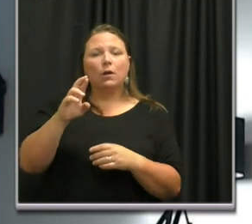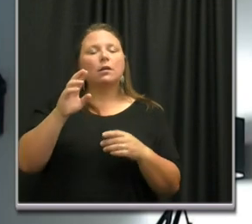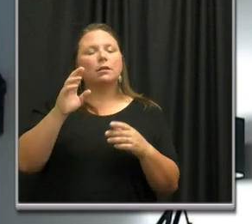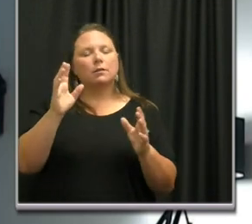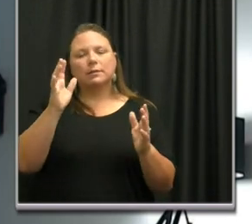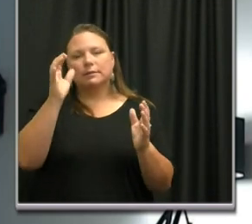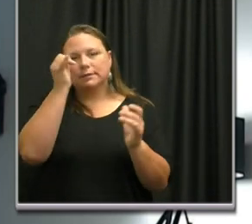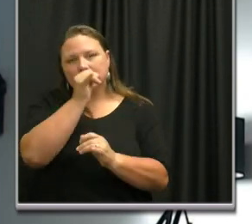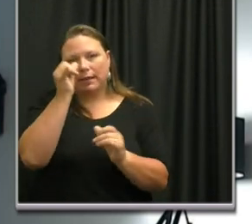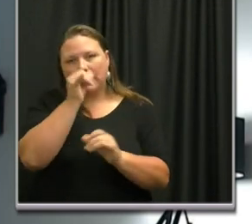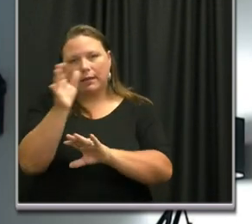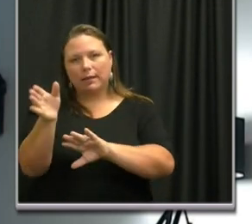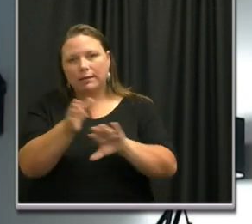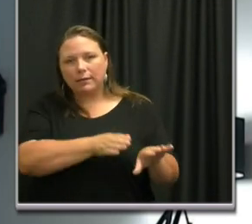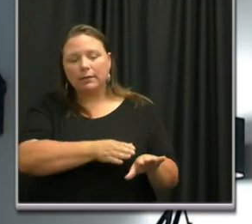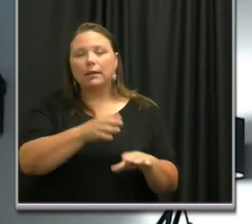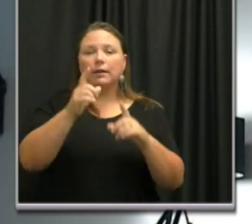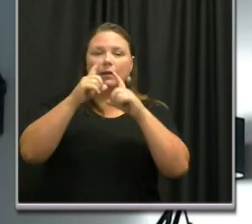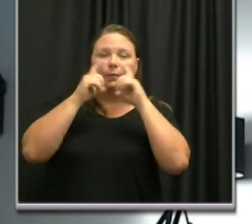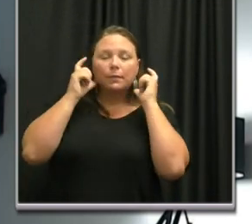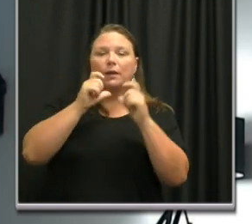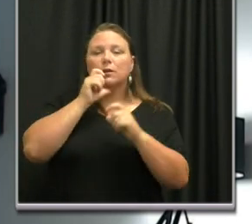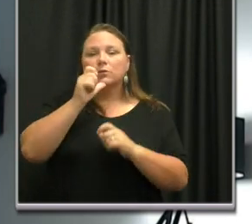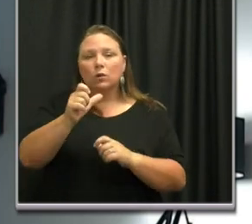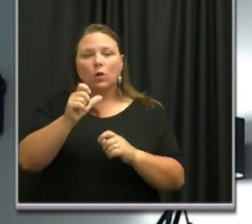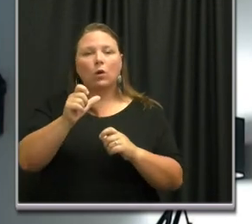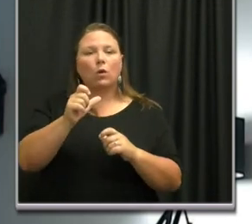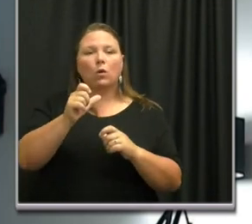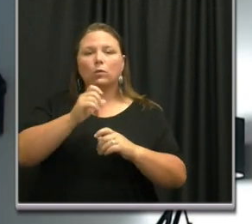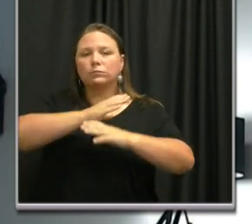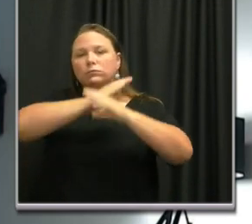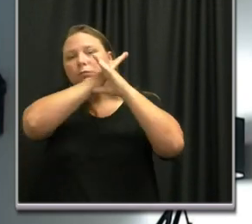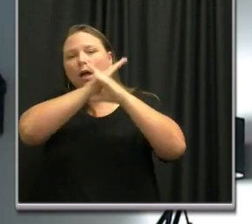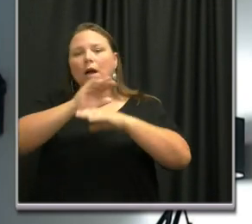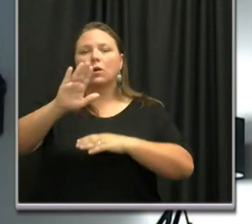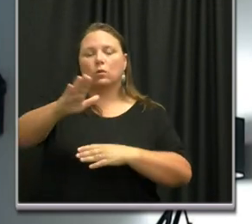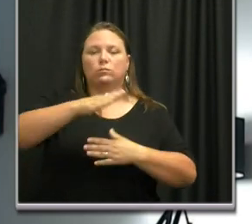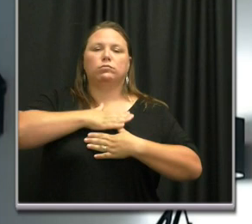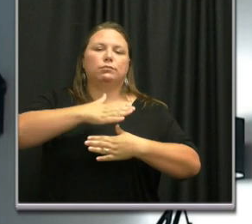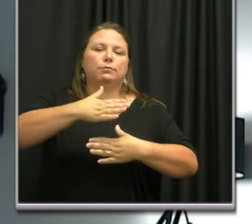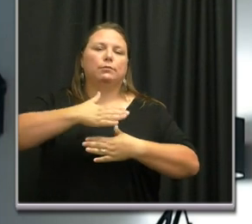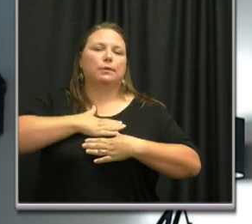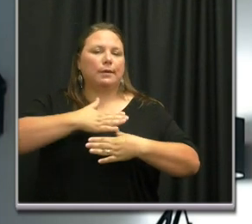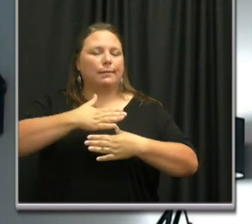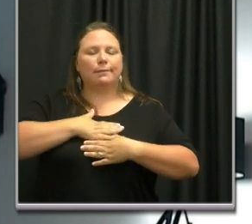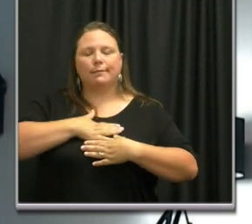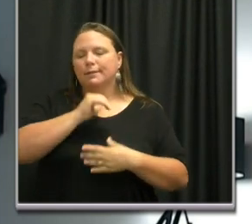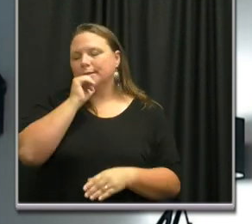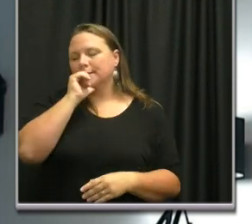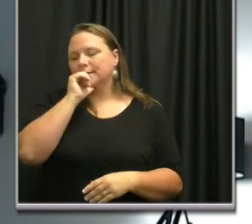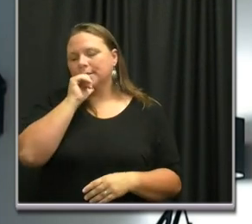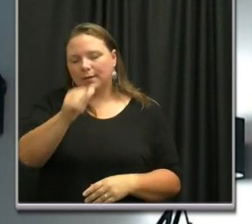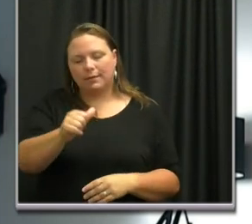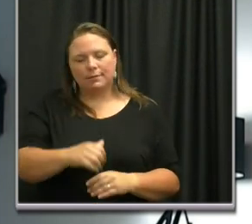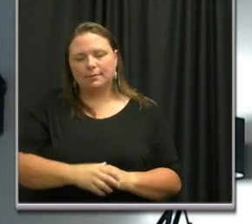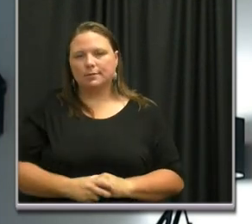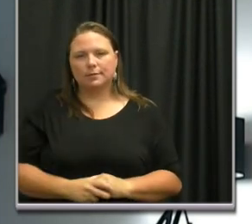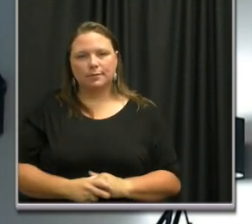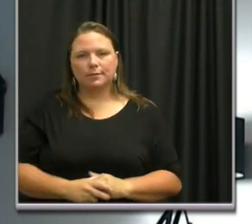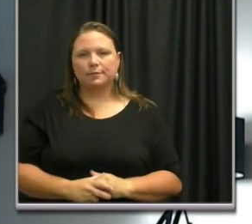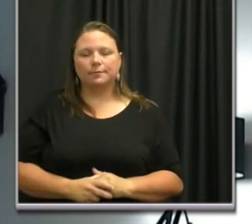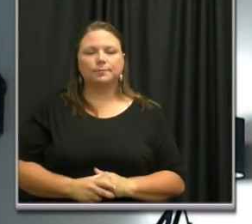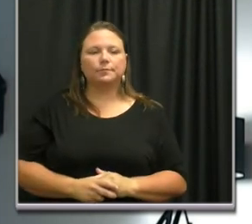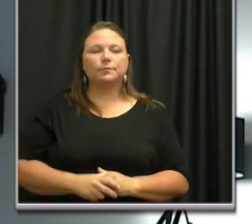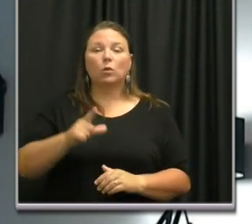nonsense. Masks do not impede your respiratory function, your